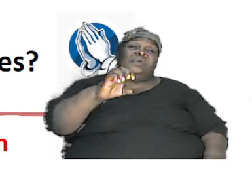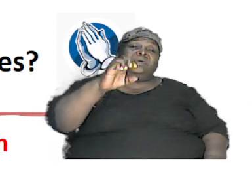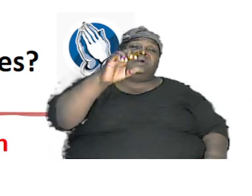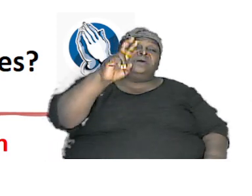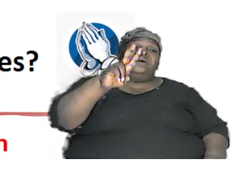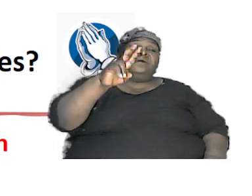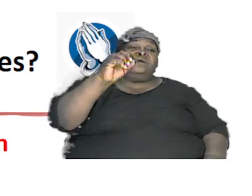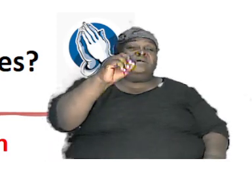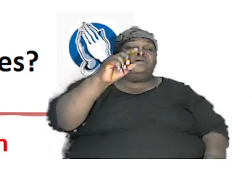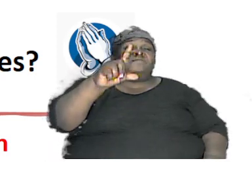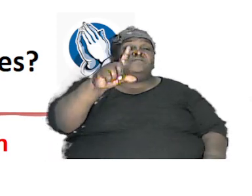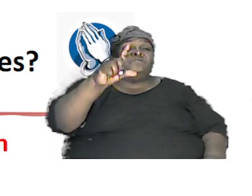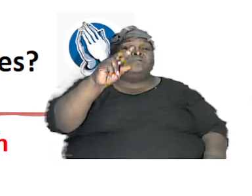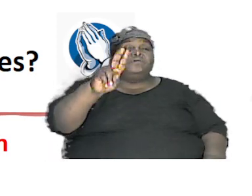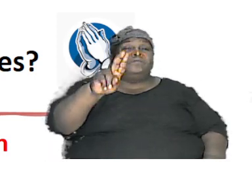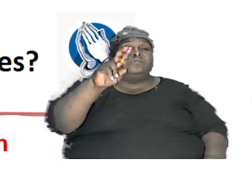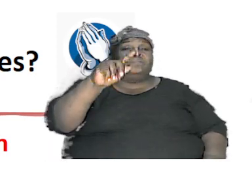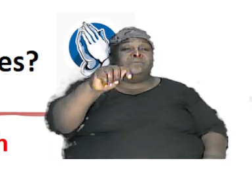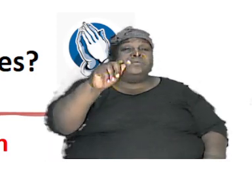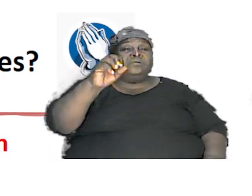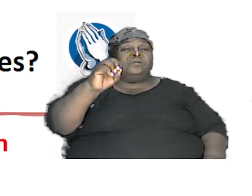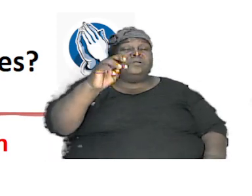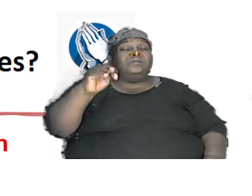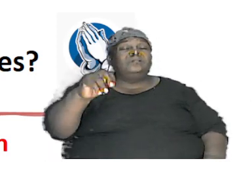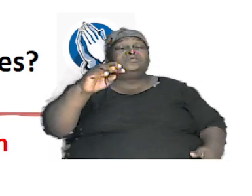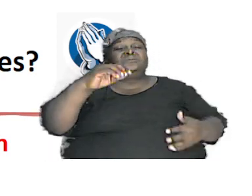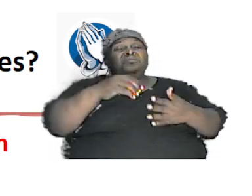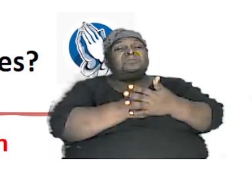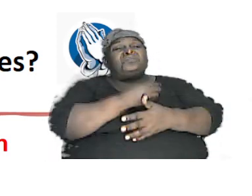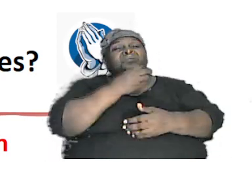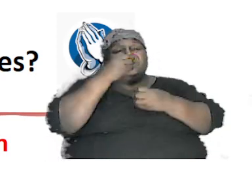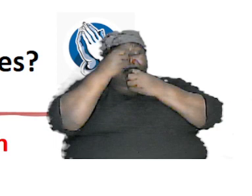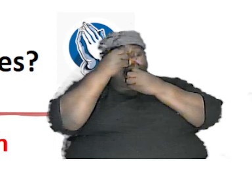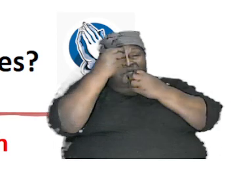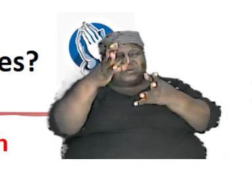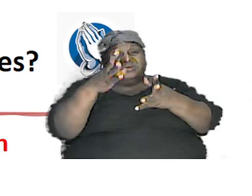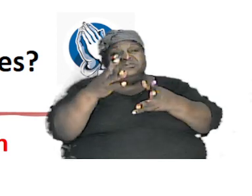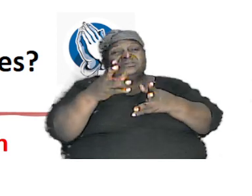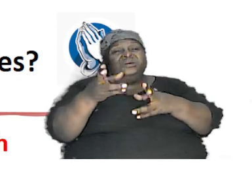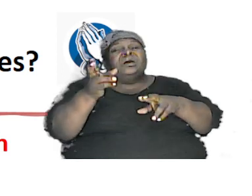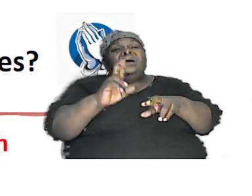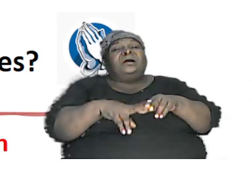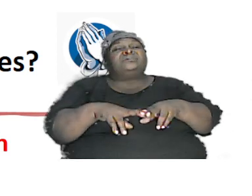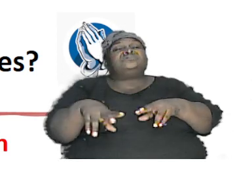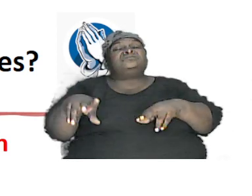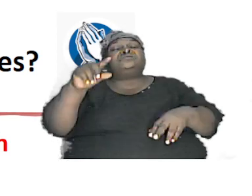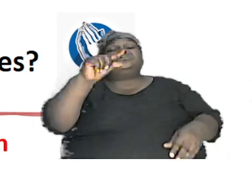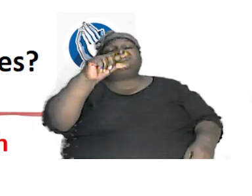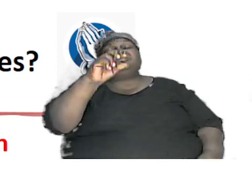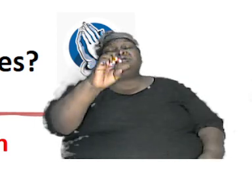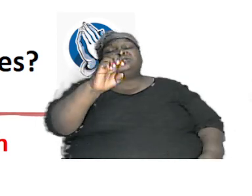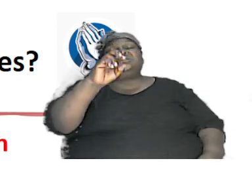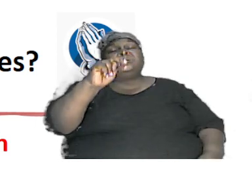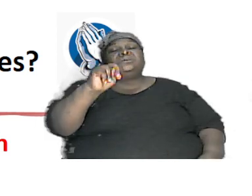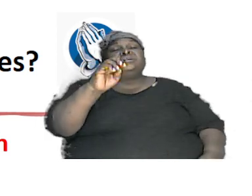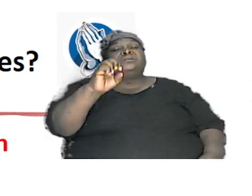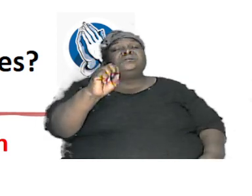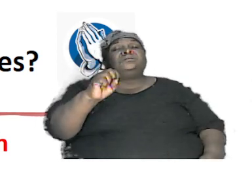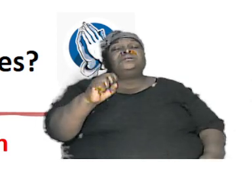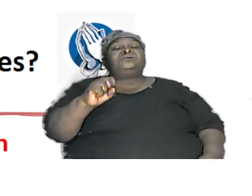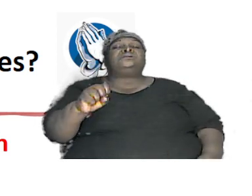us that new information is added to the gene over millions of years what we are seeing in these animals